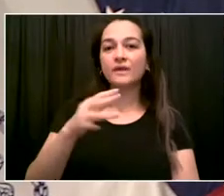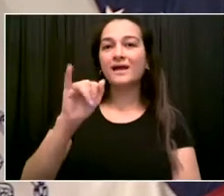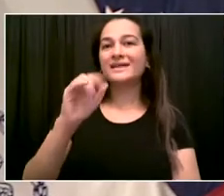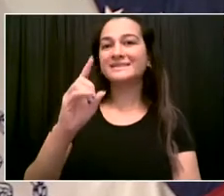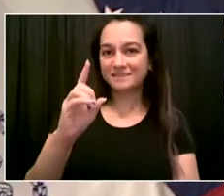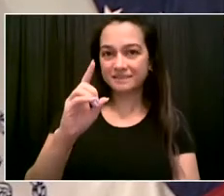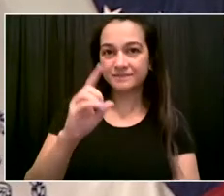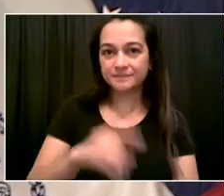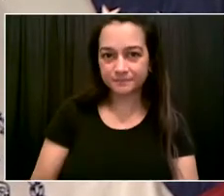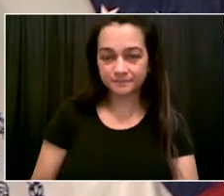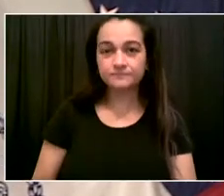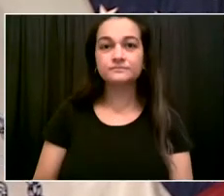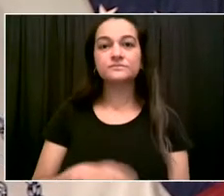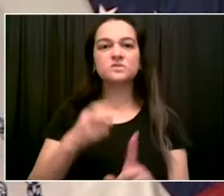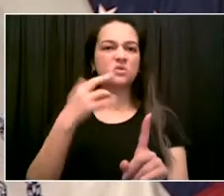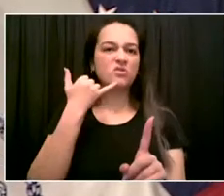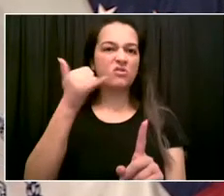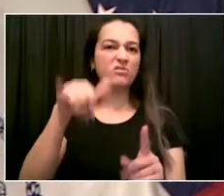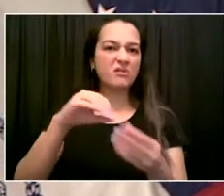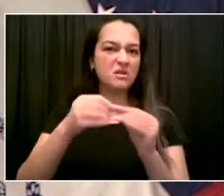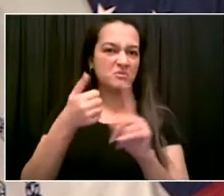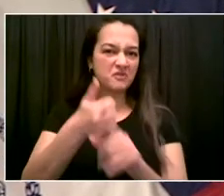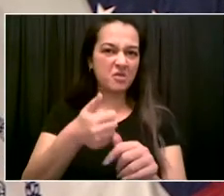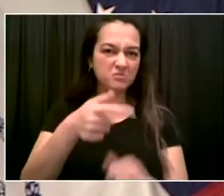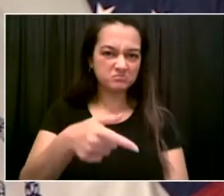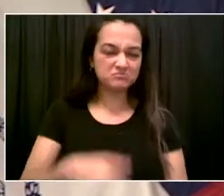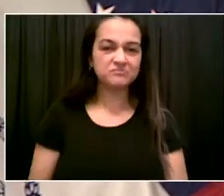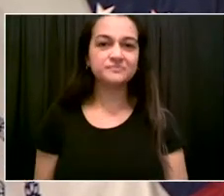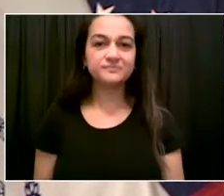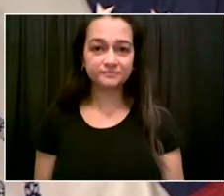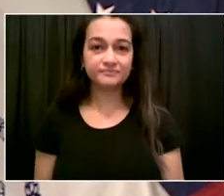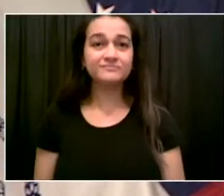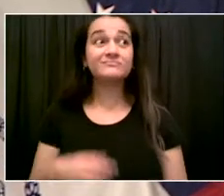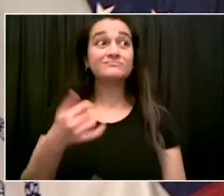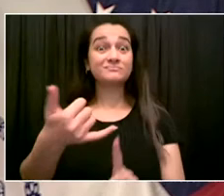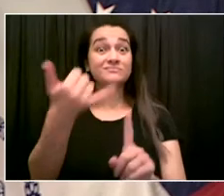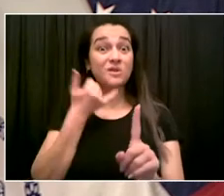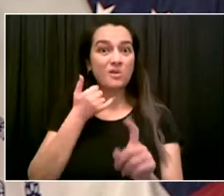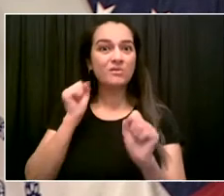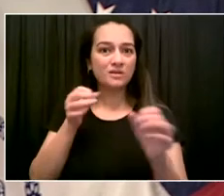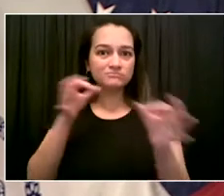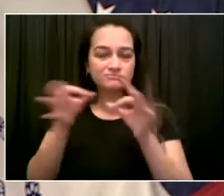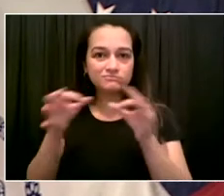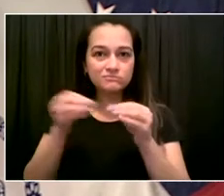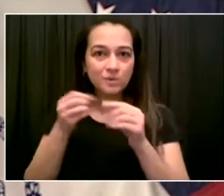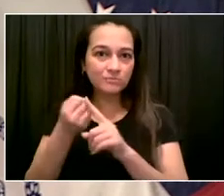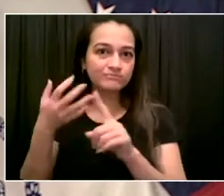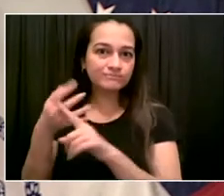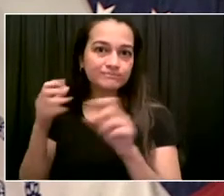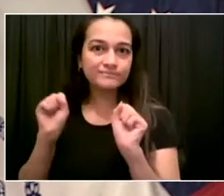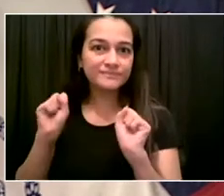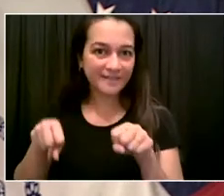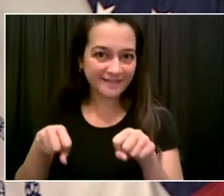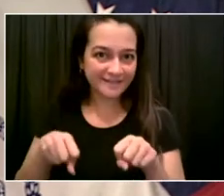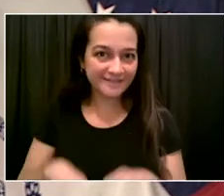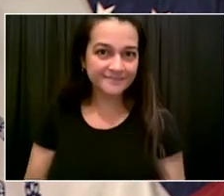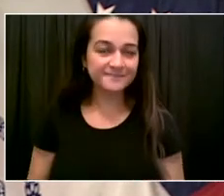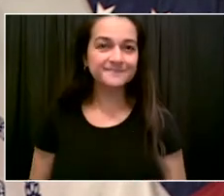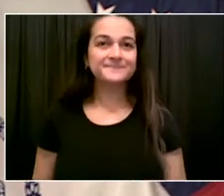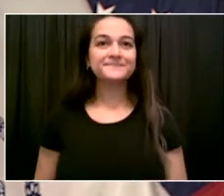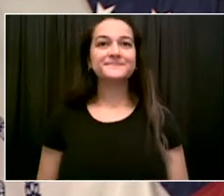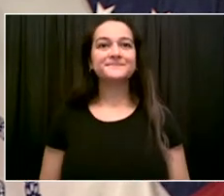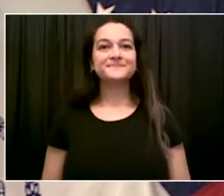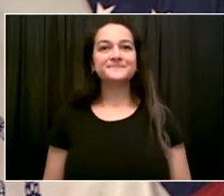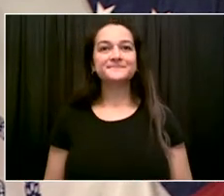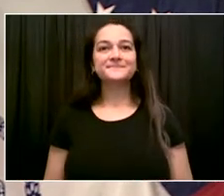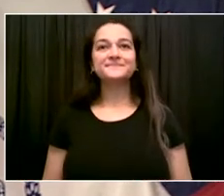news from our new commissioner for the Mayor's Office of Immigrant Affairs. She spent years fighting for immigrants all over the city and particularly